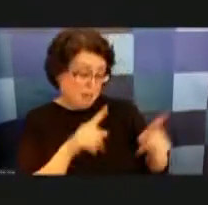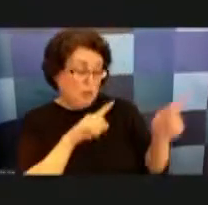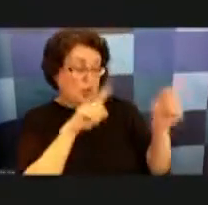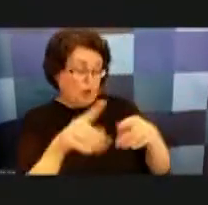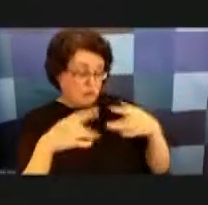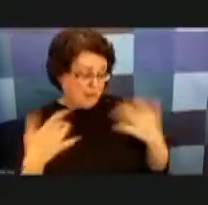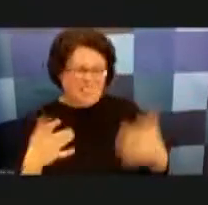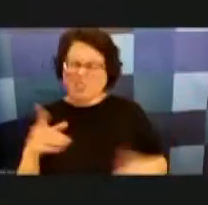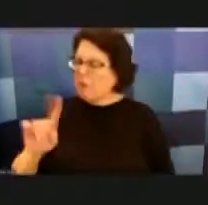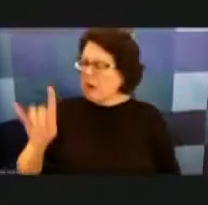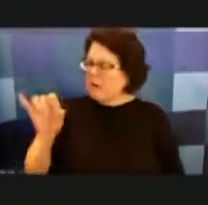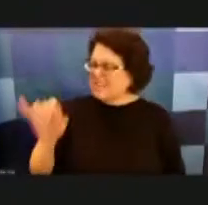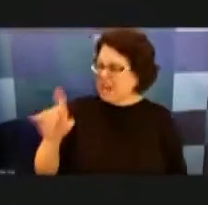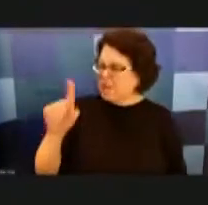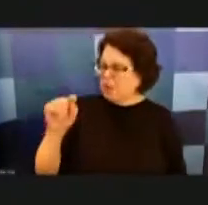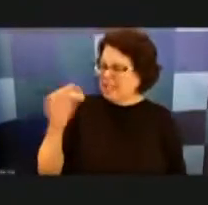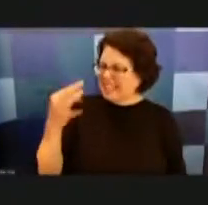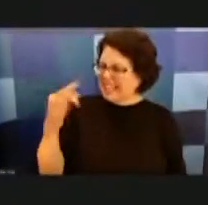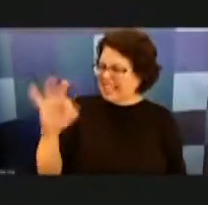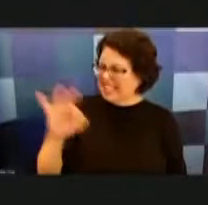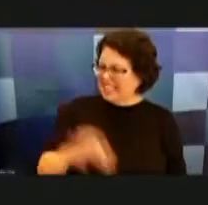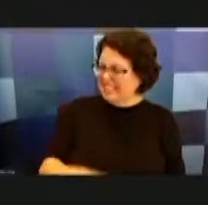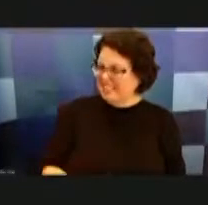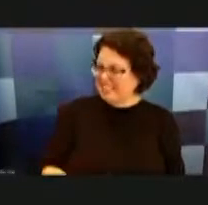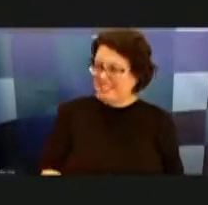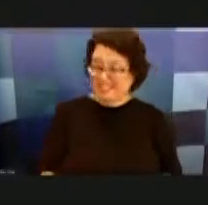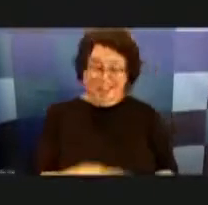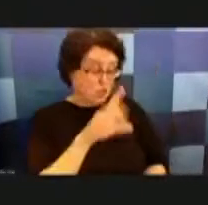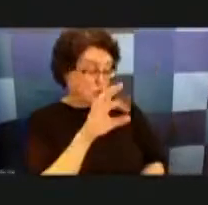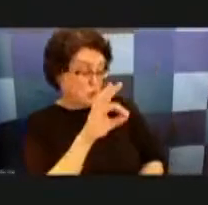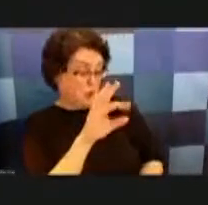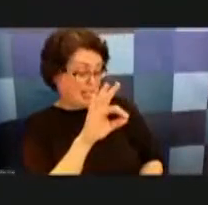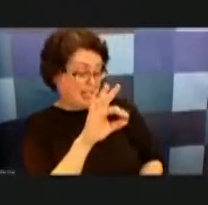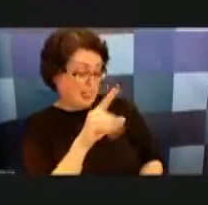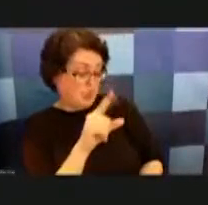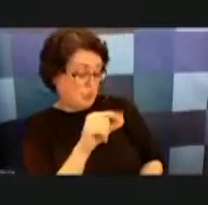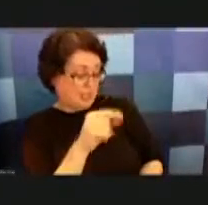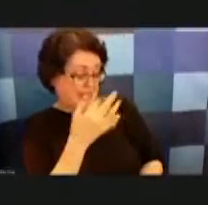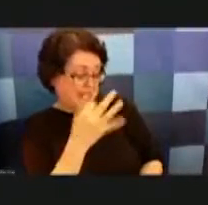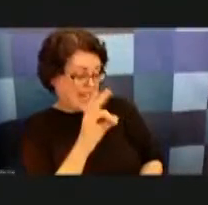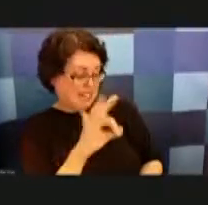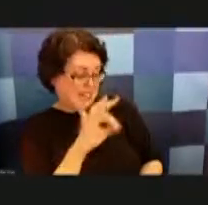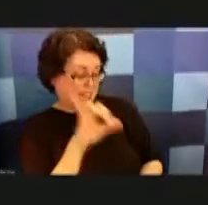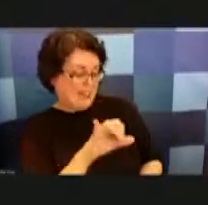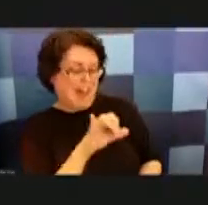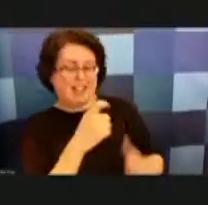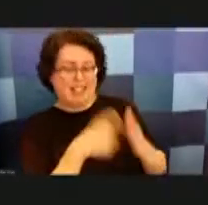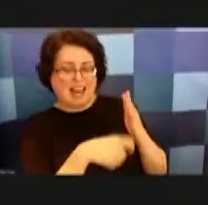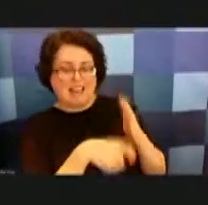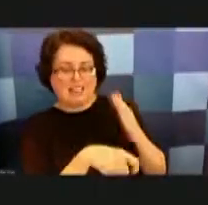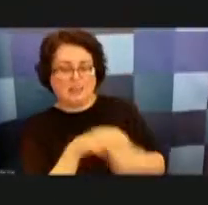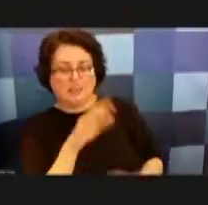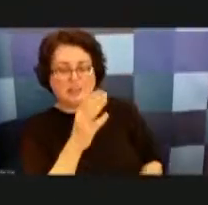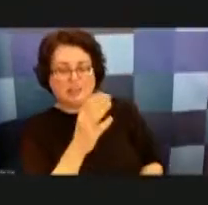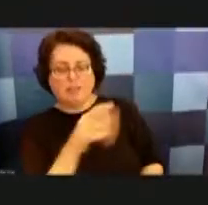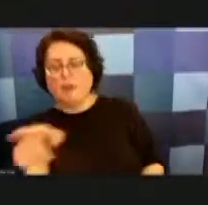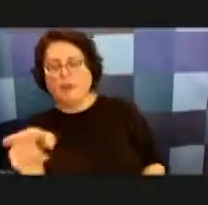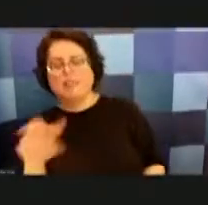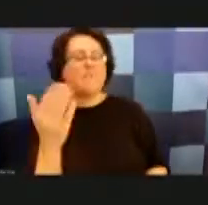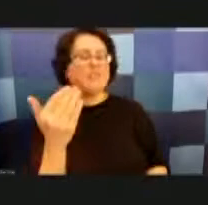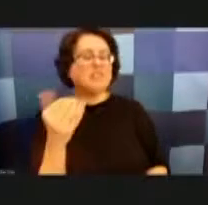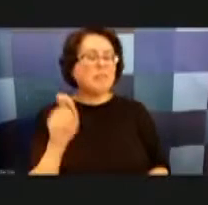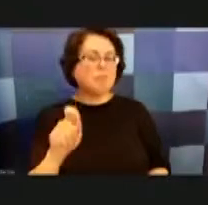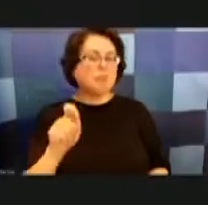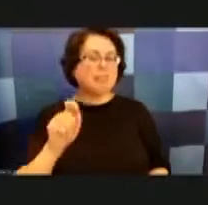um in 2019 amusement tax let me see that on a museum we're at 15.6 percent uh 15.6 million